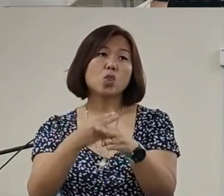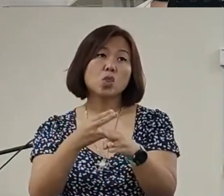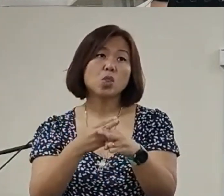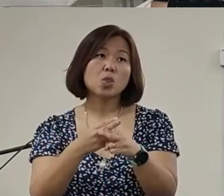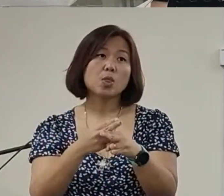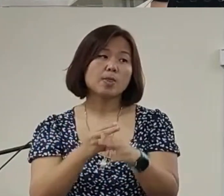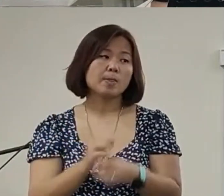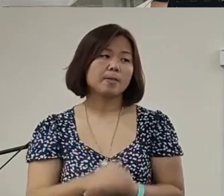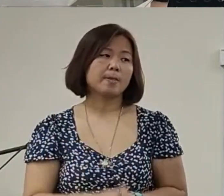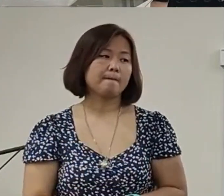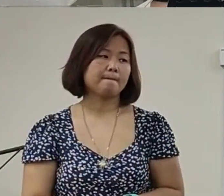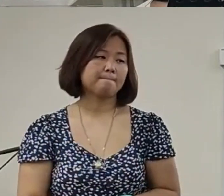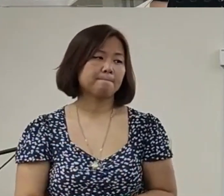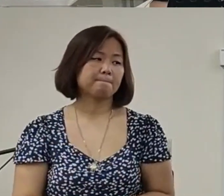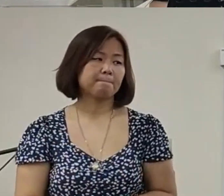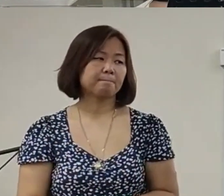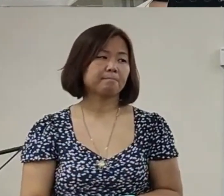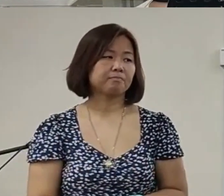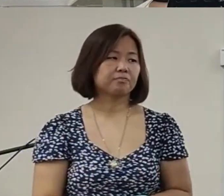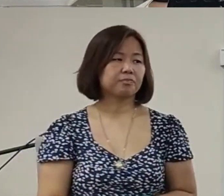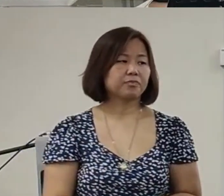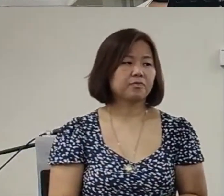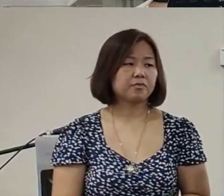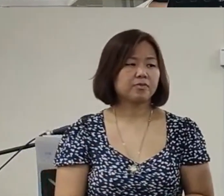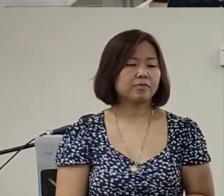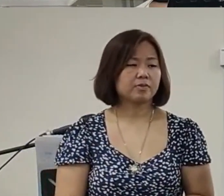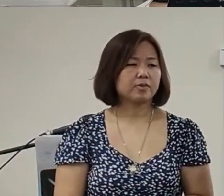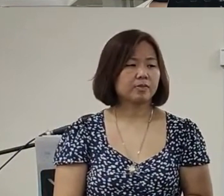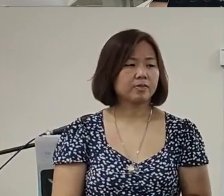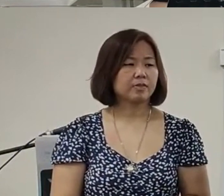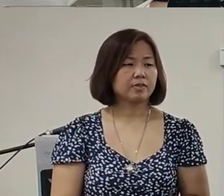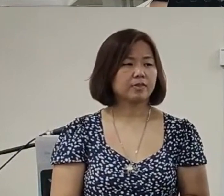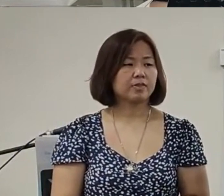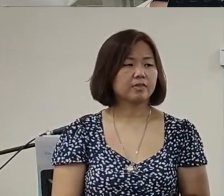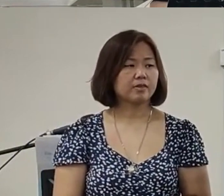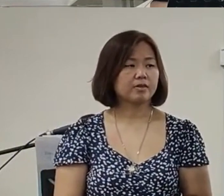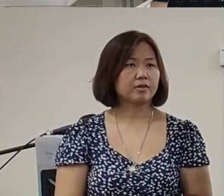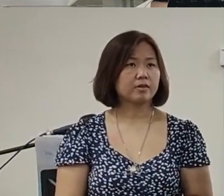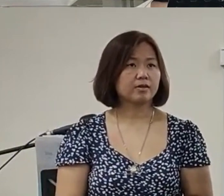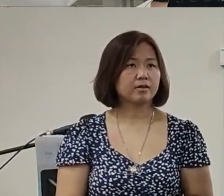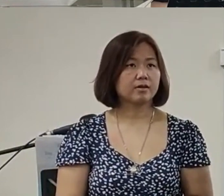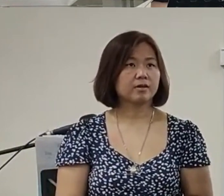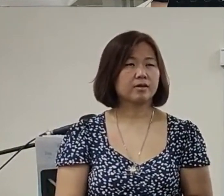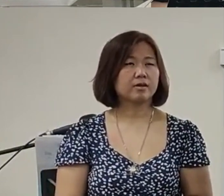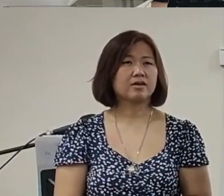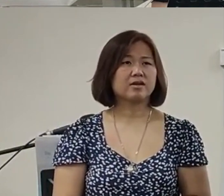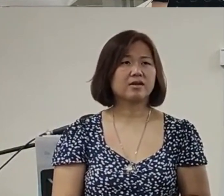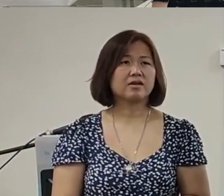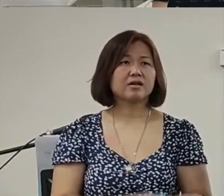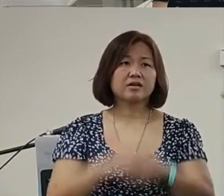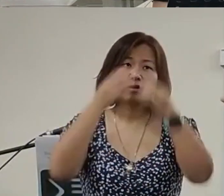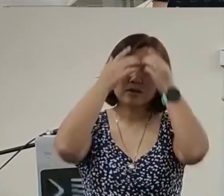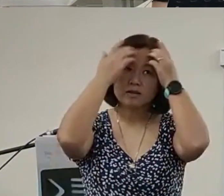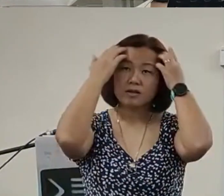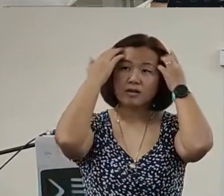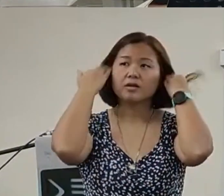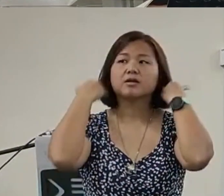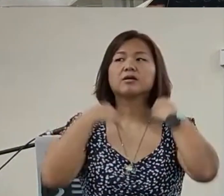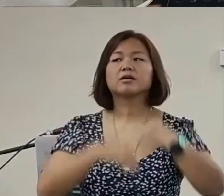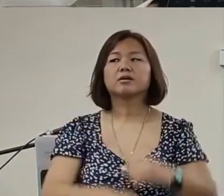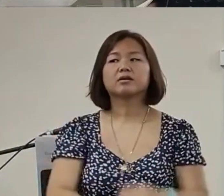will say let me see this prayer you will say but you Josephine but you Amanda